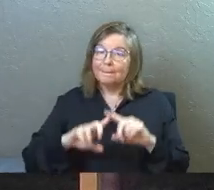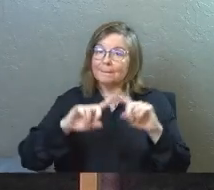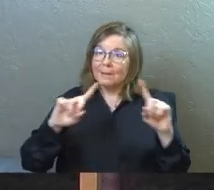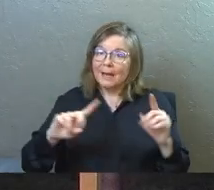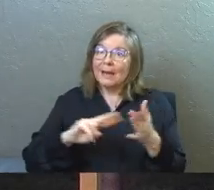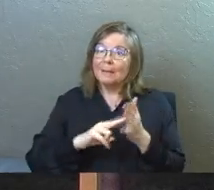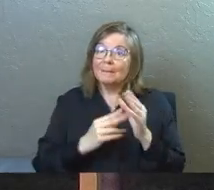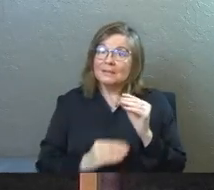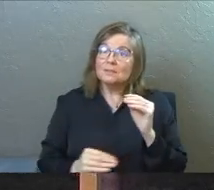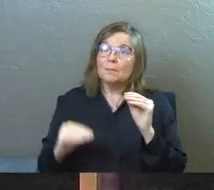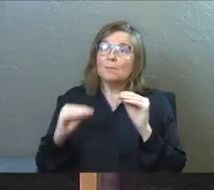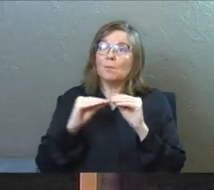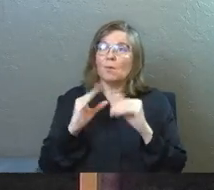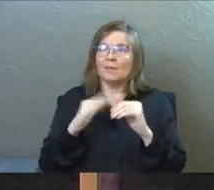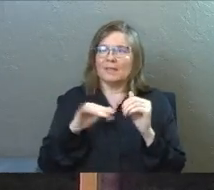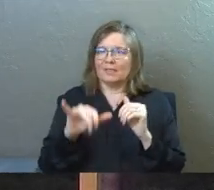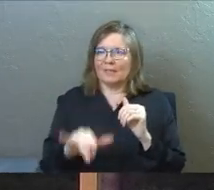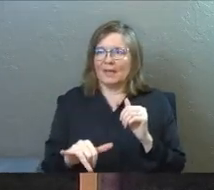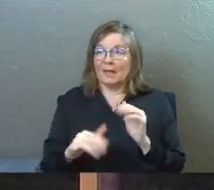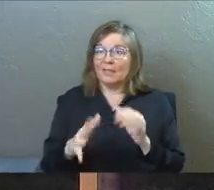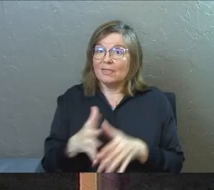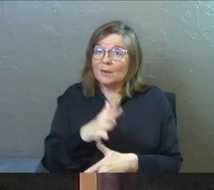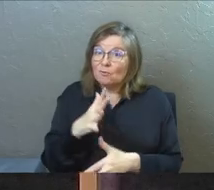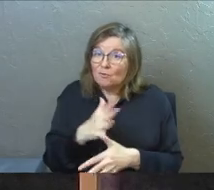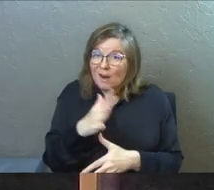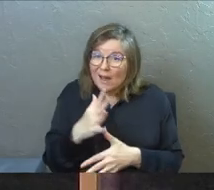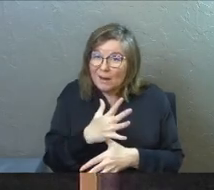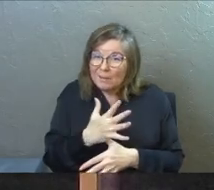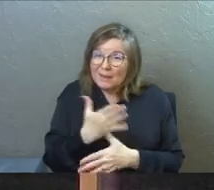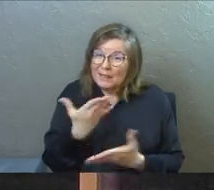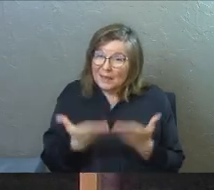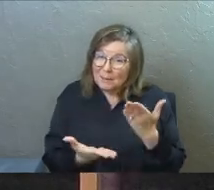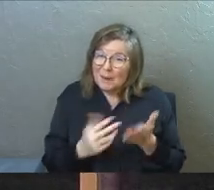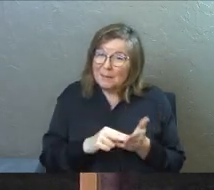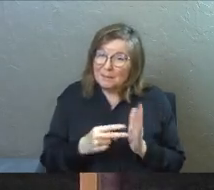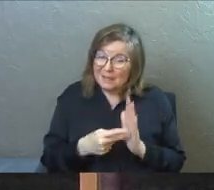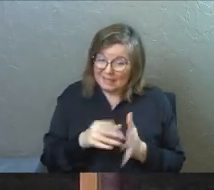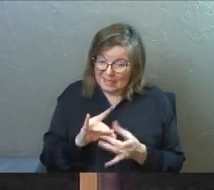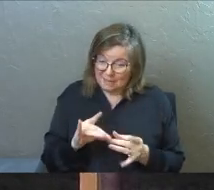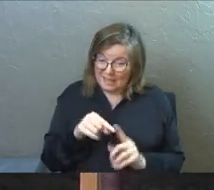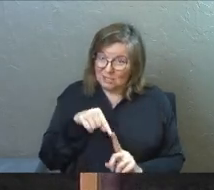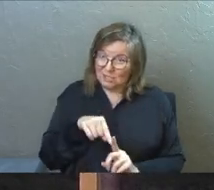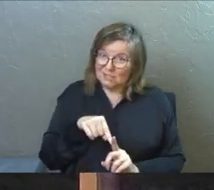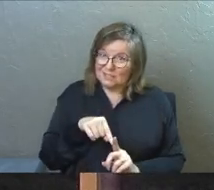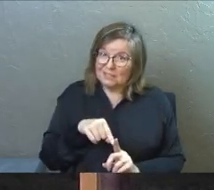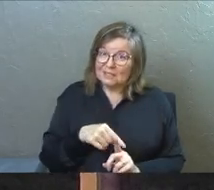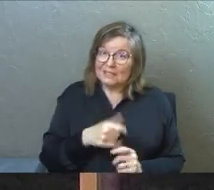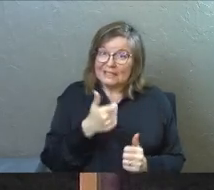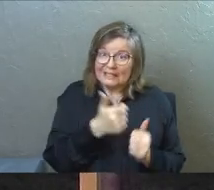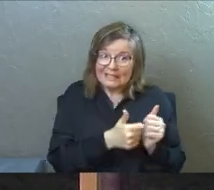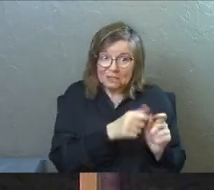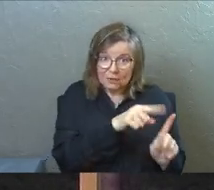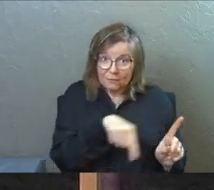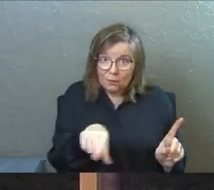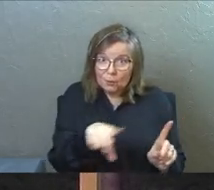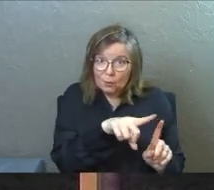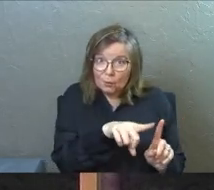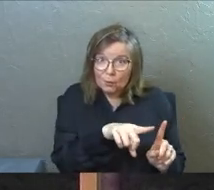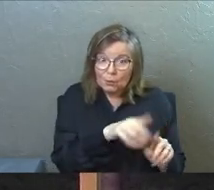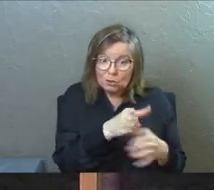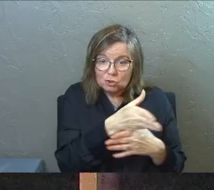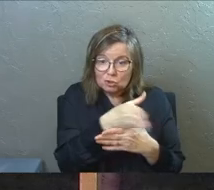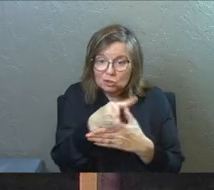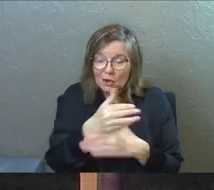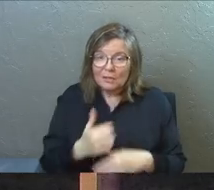But it means so much more than that. The primary thing that that probably means that passage is one individual Christian